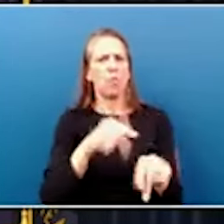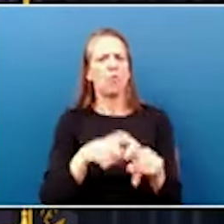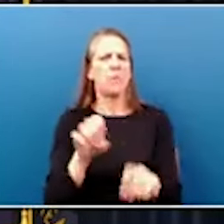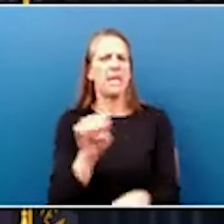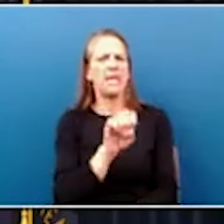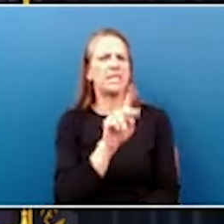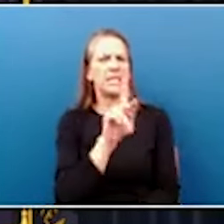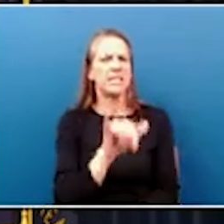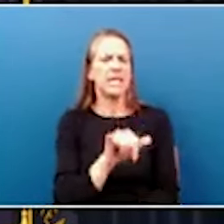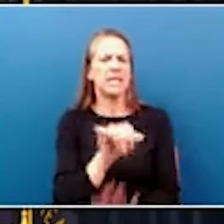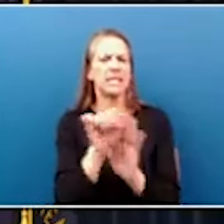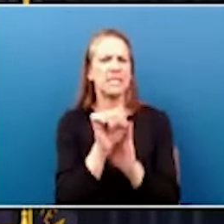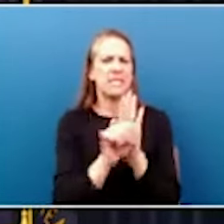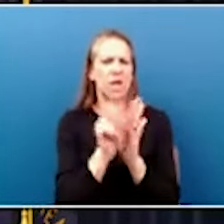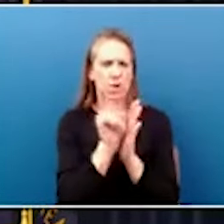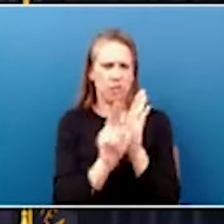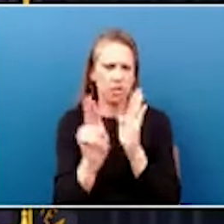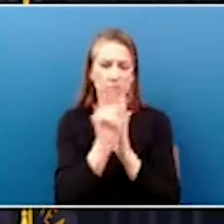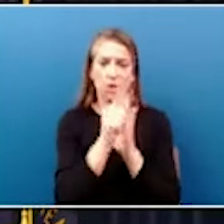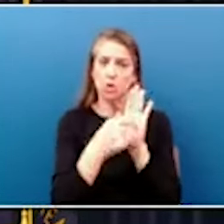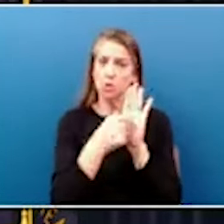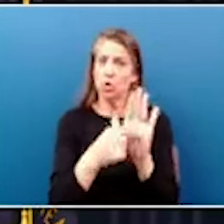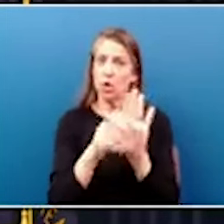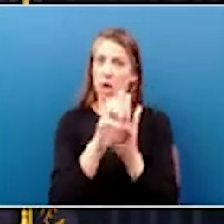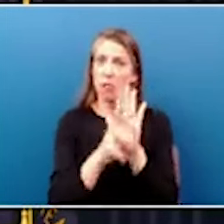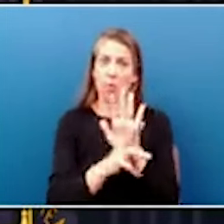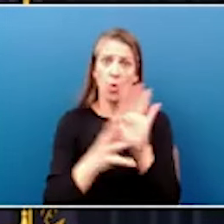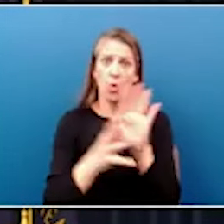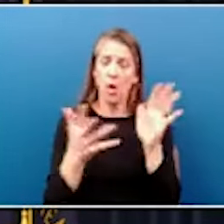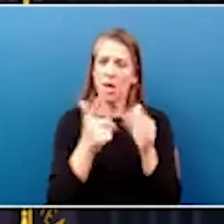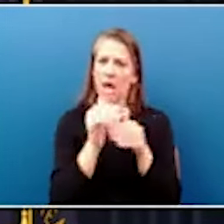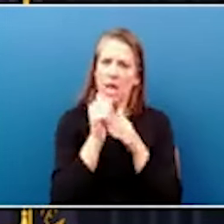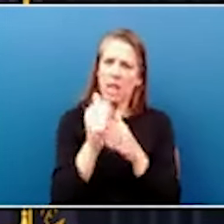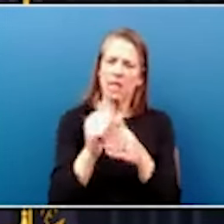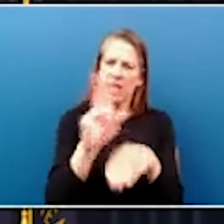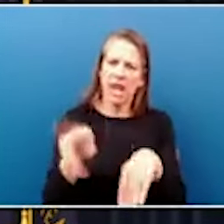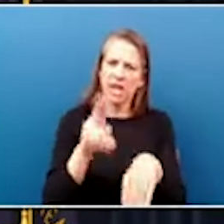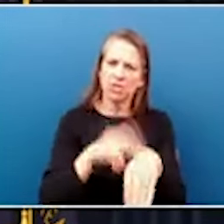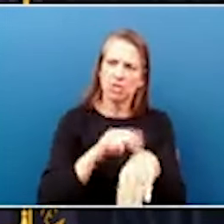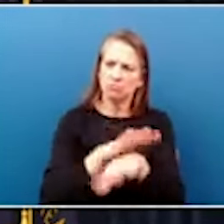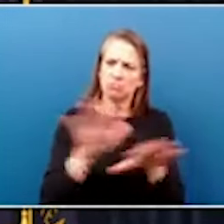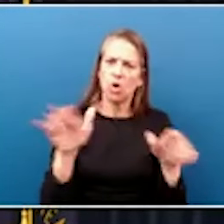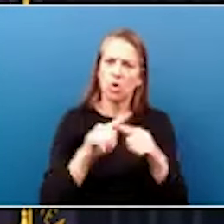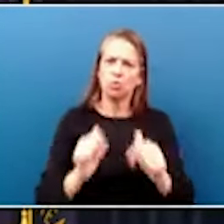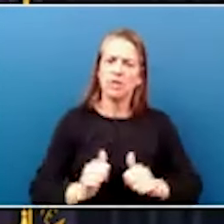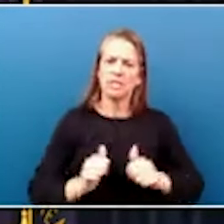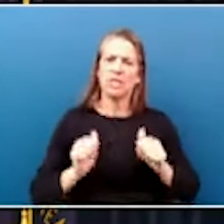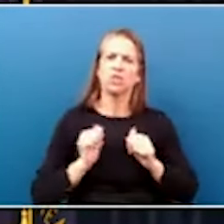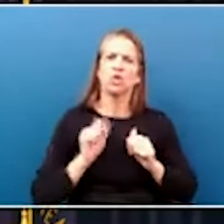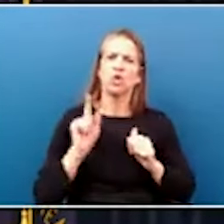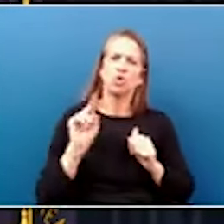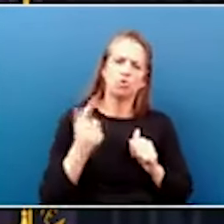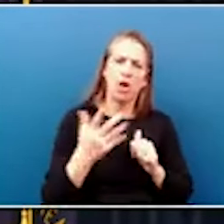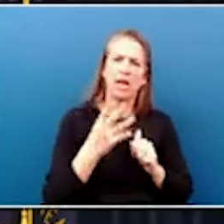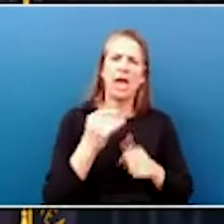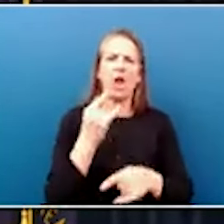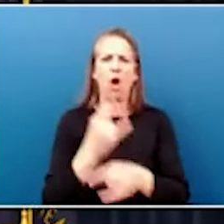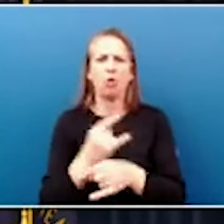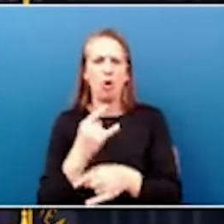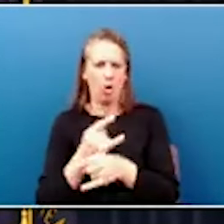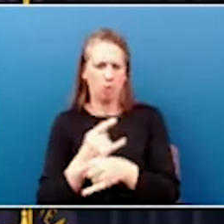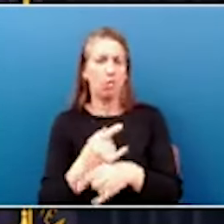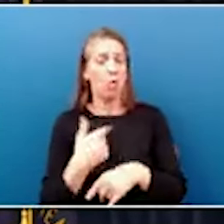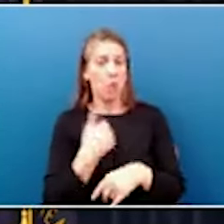University that shows our commonwealth is leading the nation on residential drug and alcohol beds. We are number one per